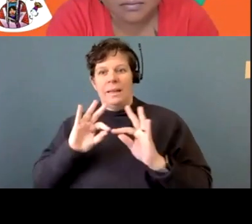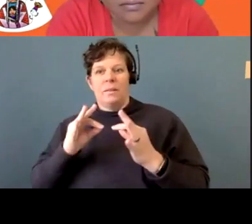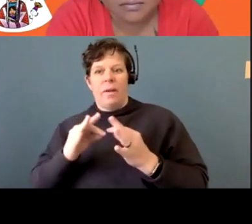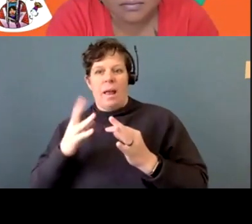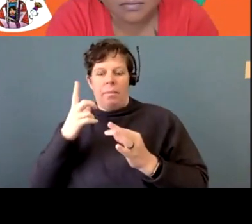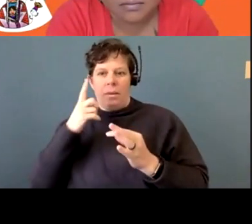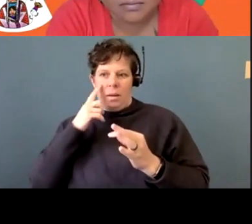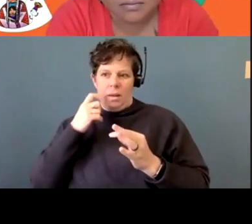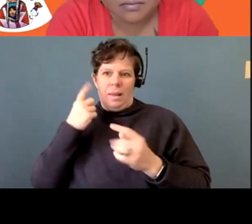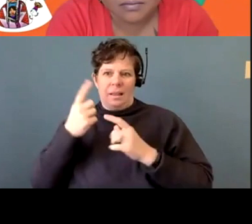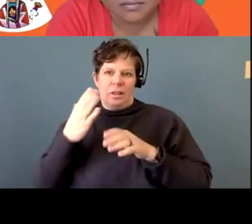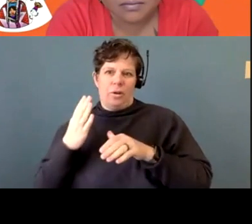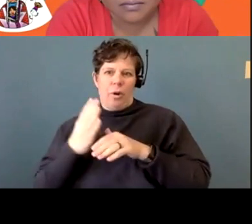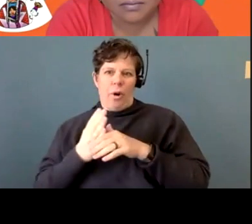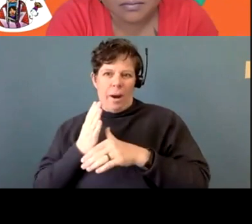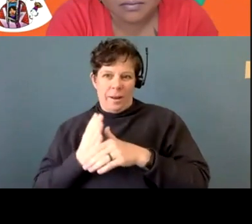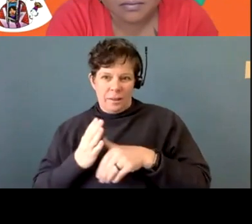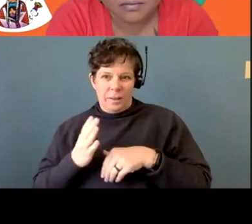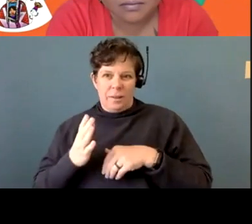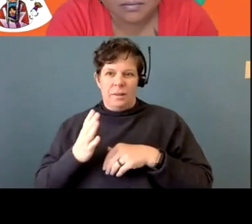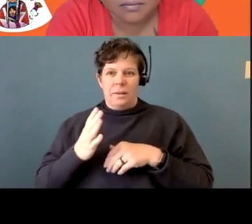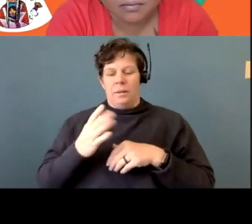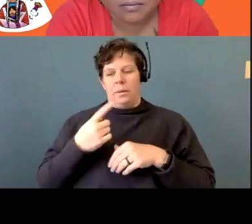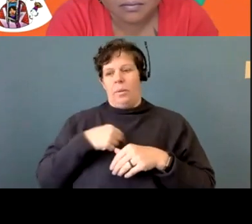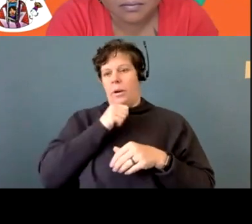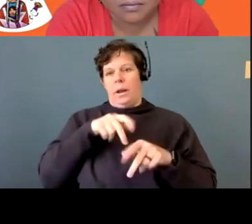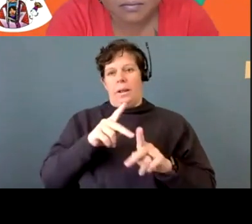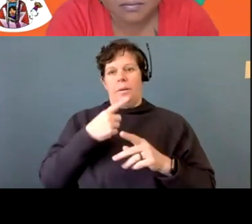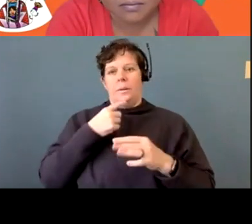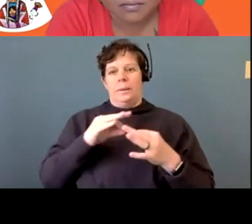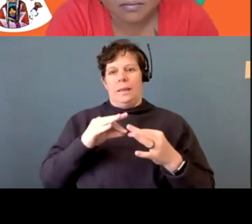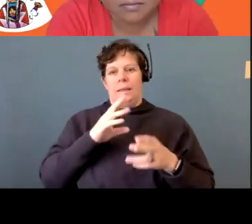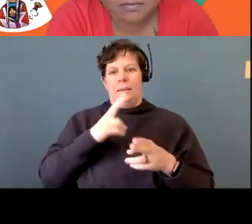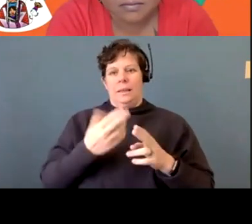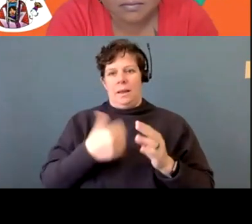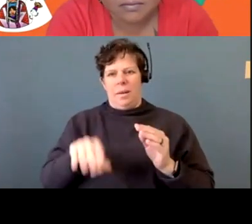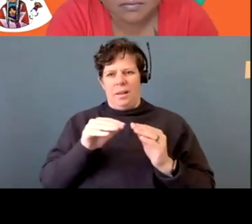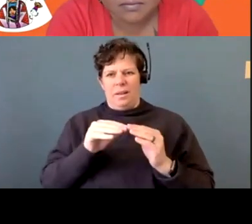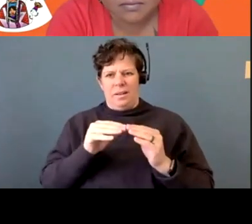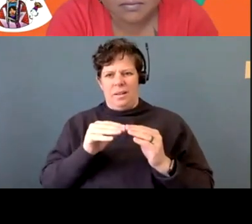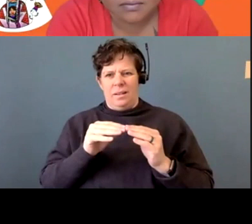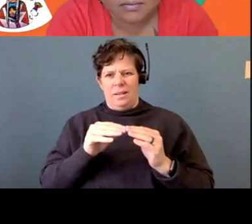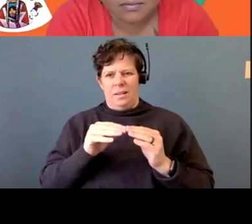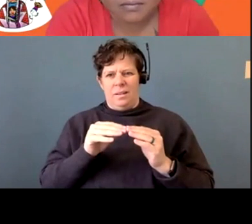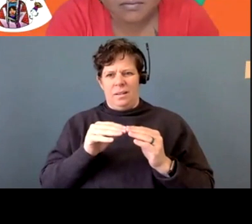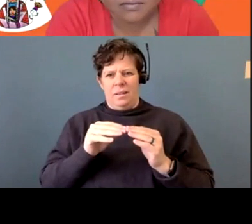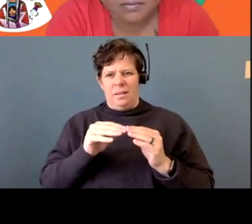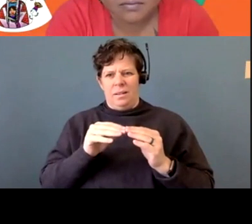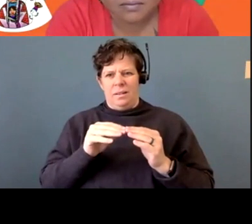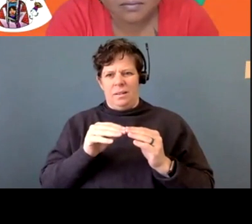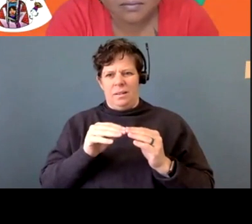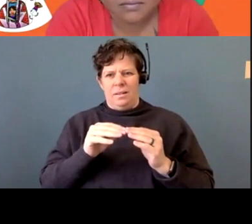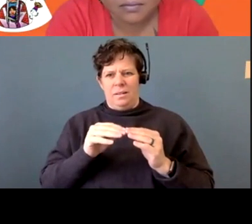So we're not allowed to say his name anymore, which is, I find, excuse my language, but